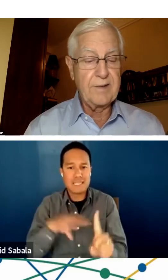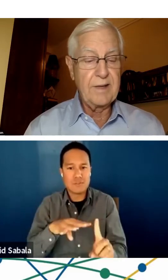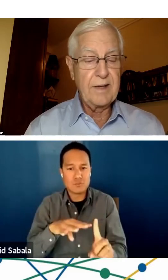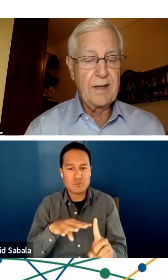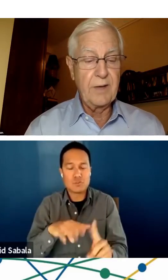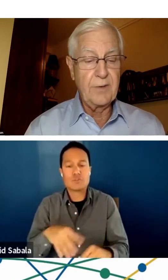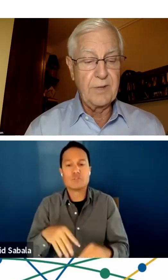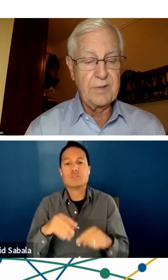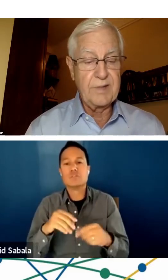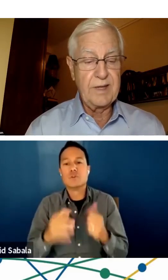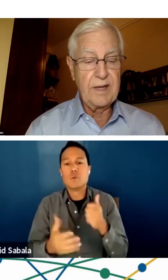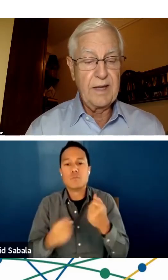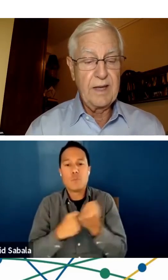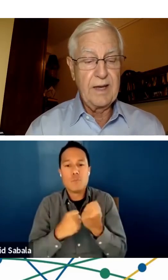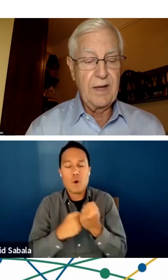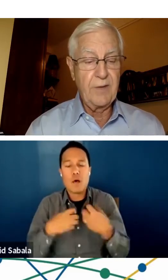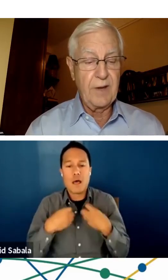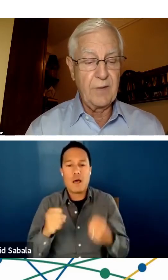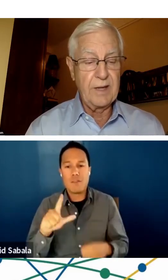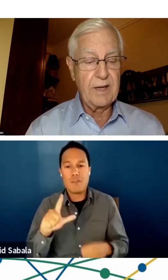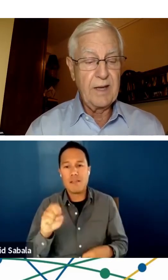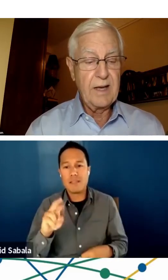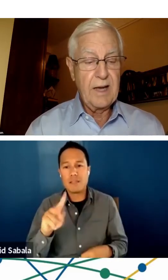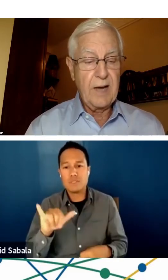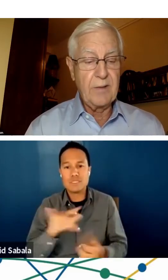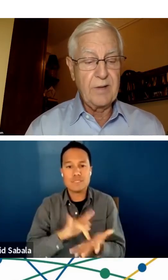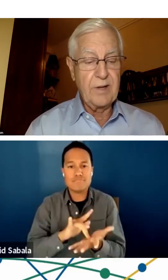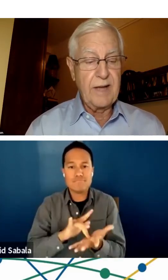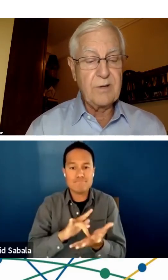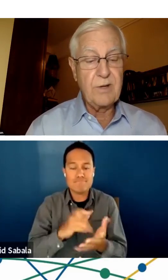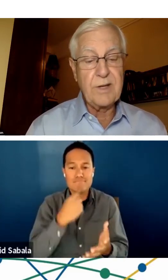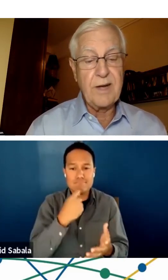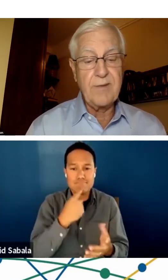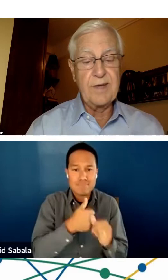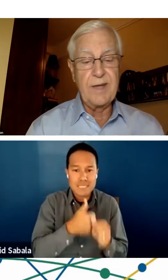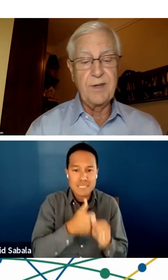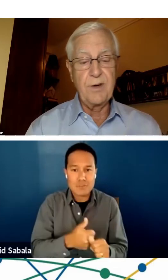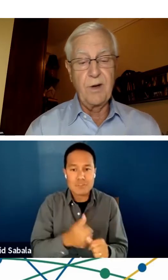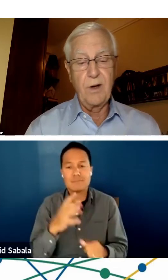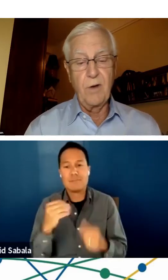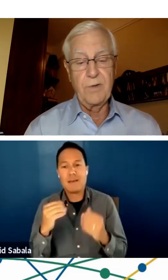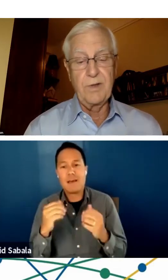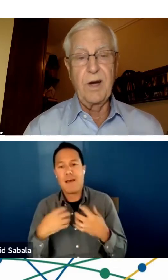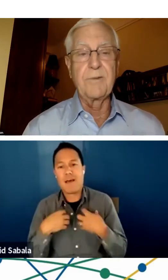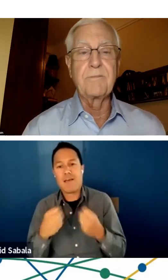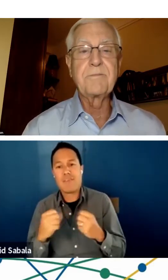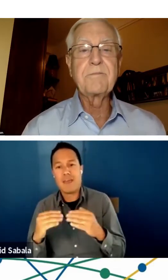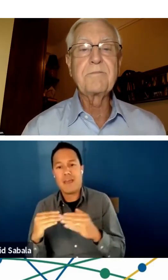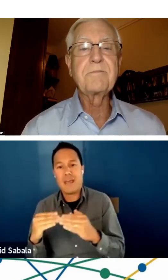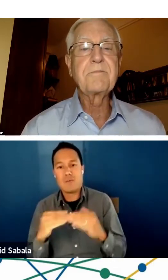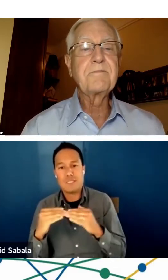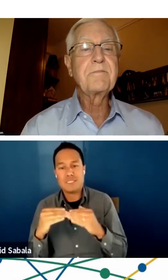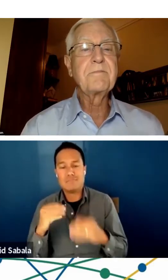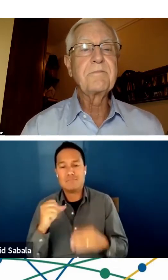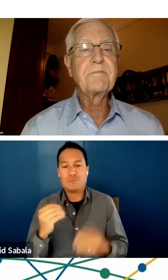adherence, health literacy, and health equity. I will now turn the conversation over to her.